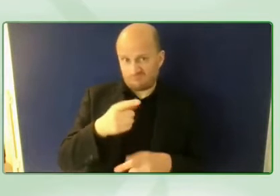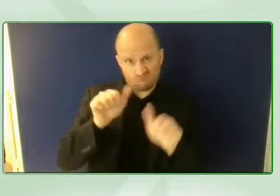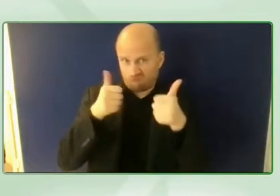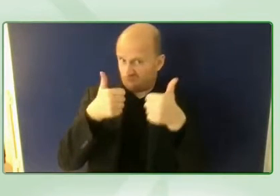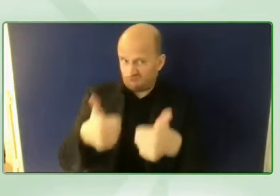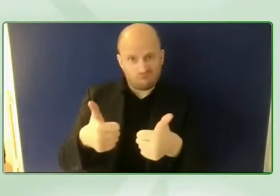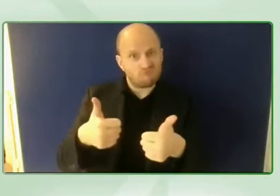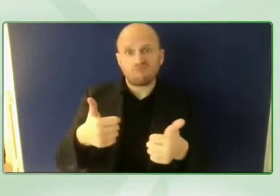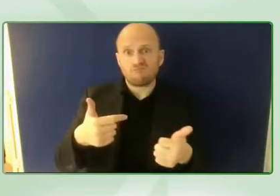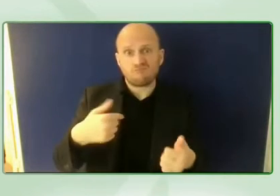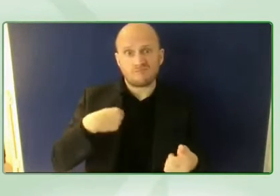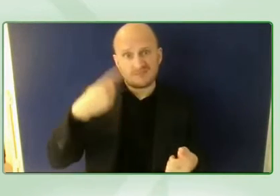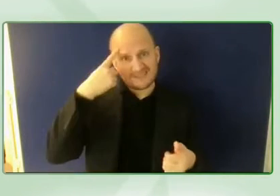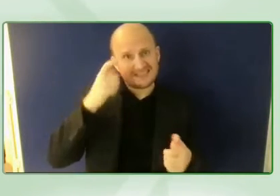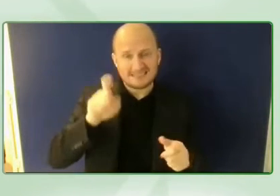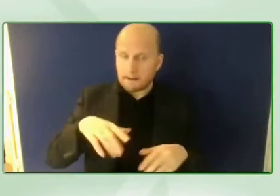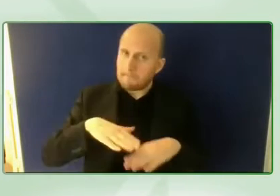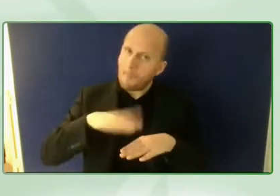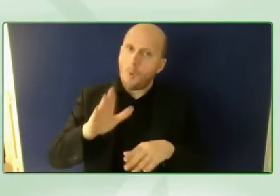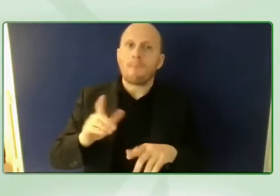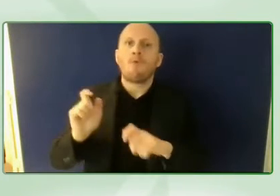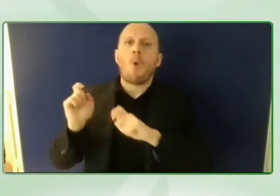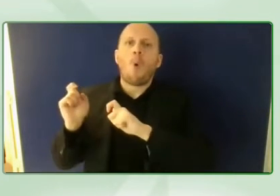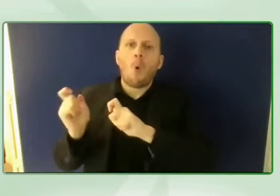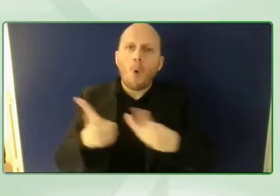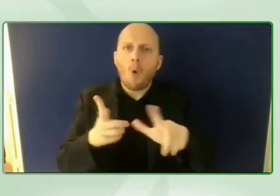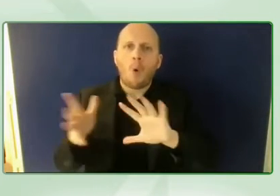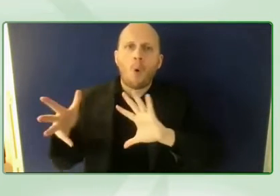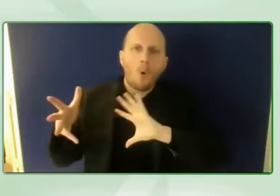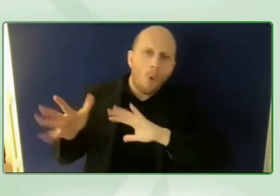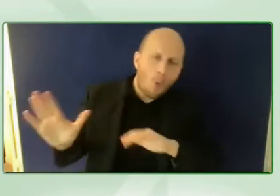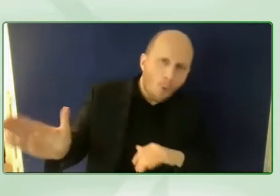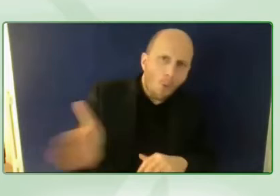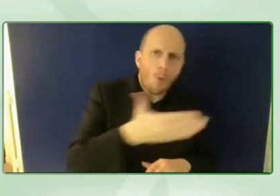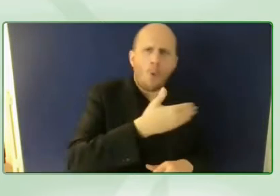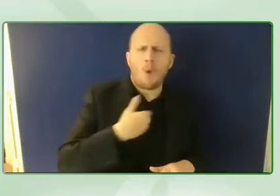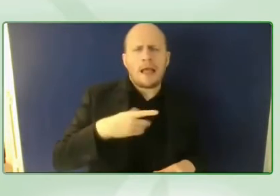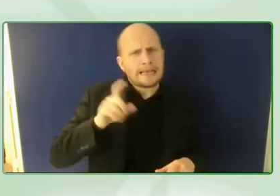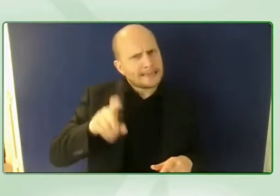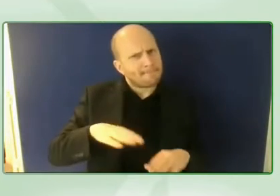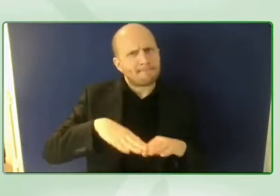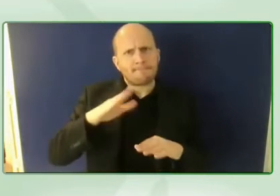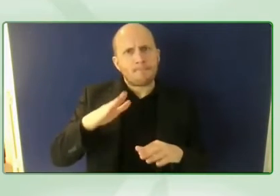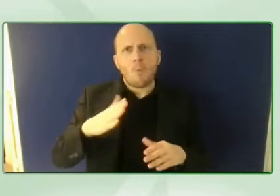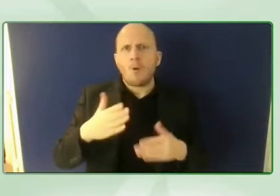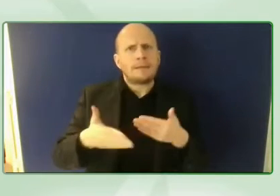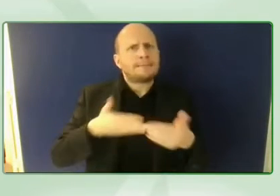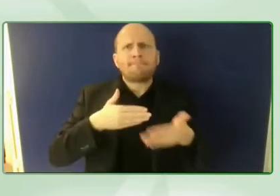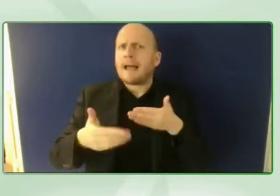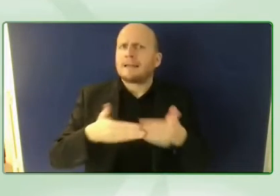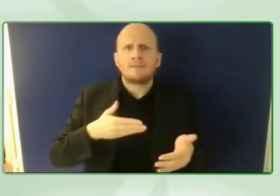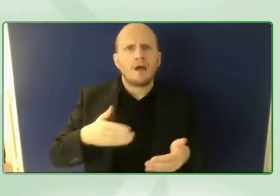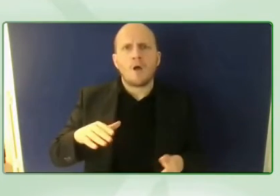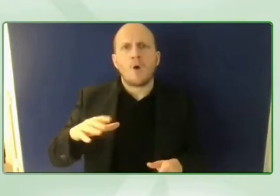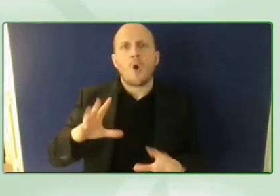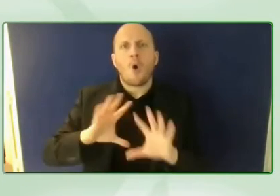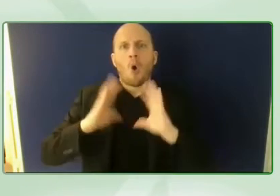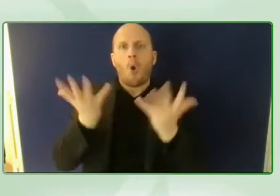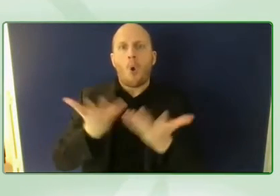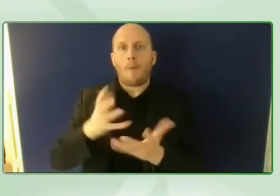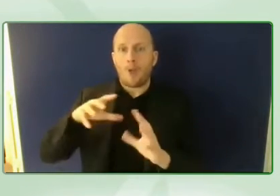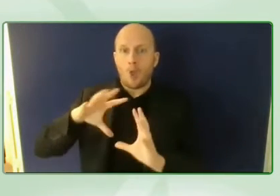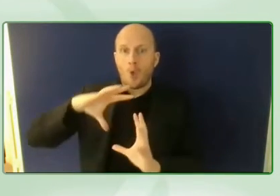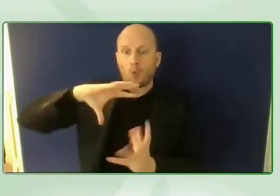situation of persons with disabilities whether the global north or global south uh is one of extreme marginalization